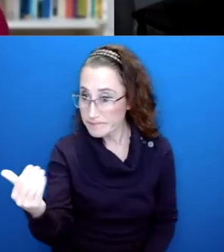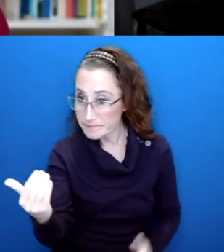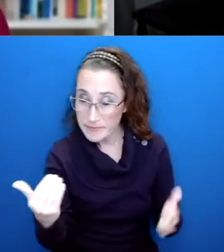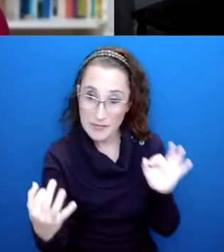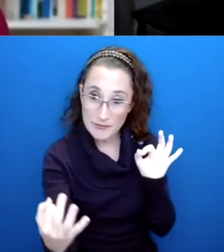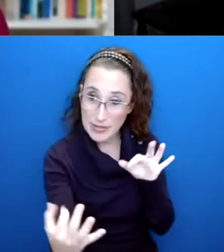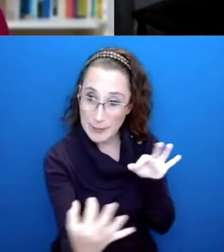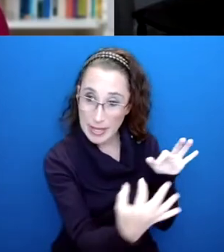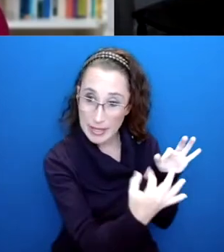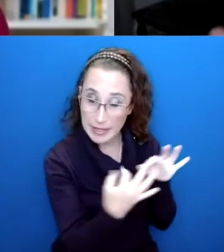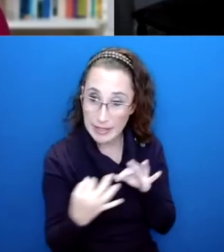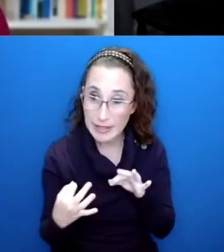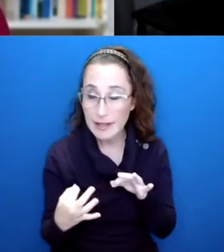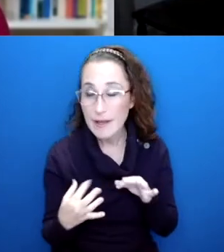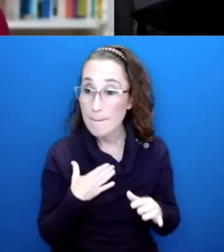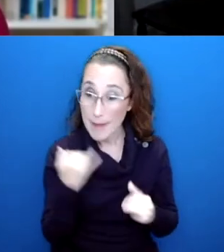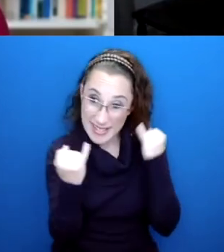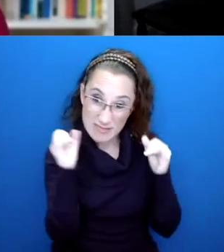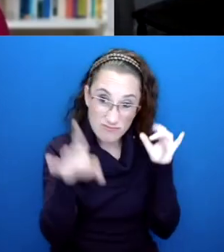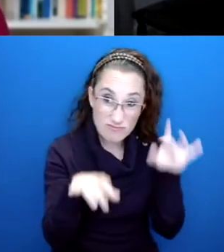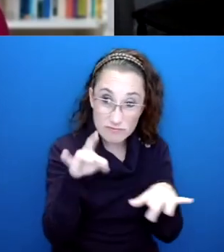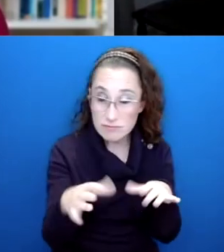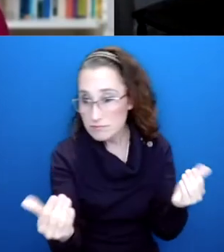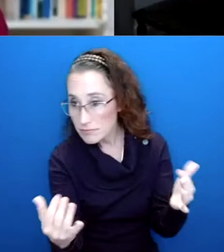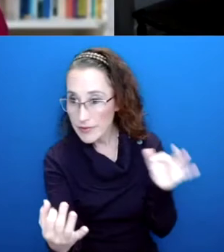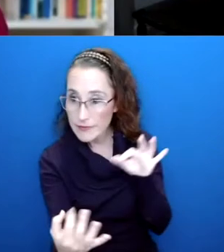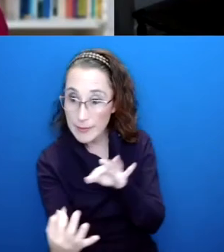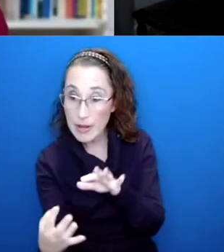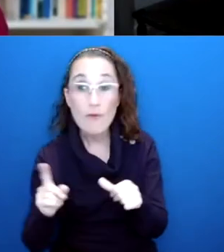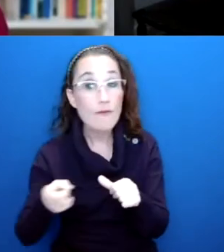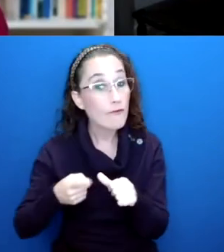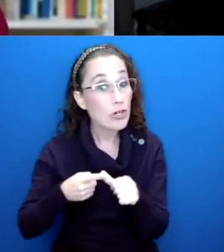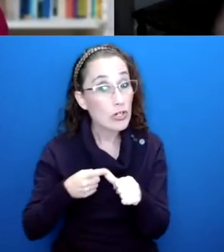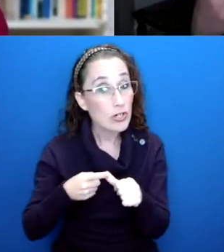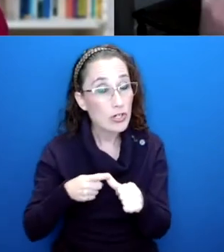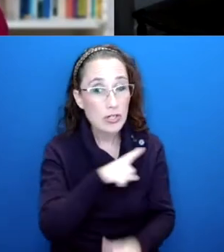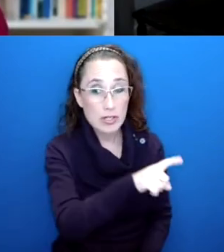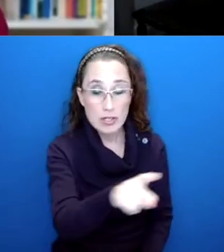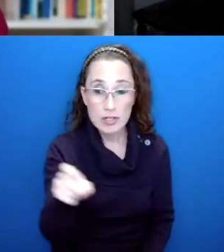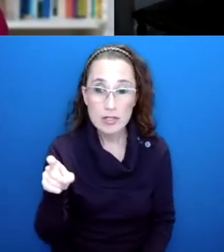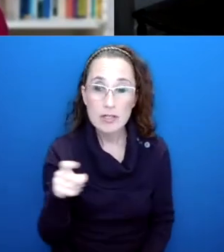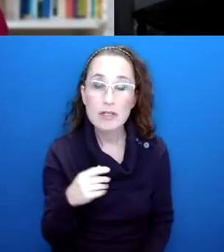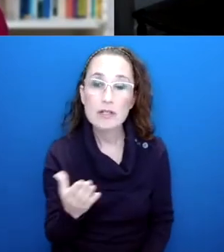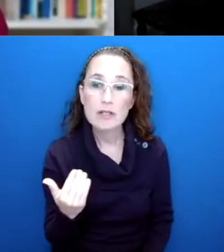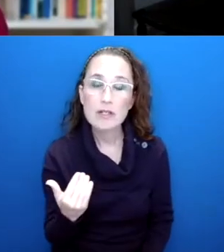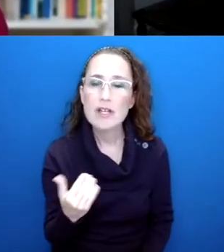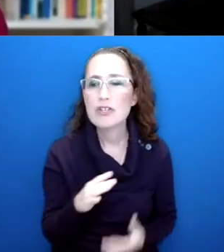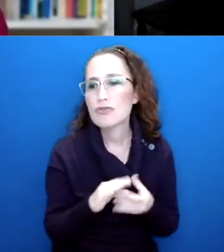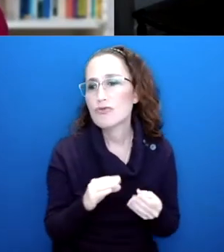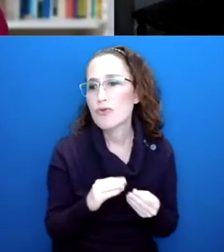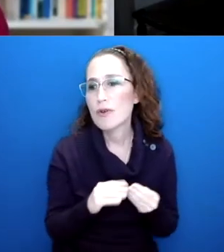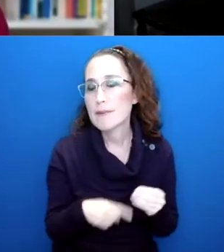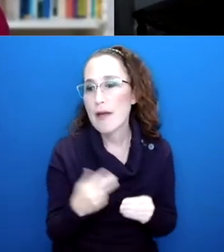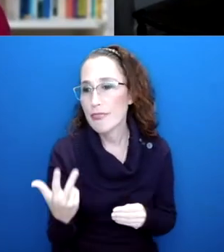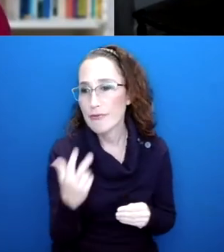feedback on my ideas. But the first thing I did with them was to ask them to share with me anecdotes of three